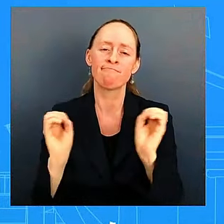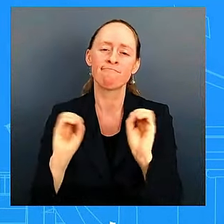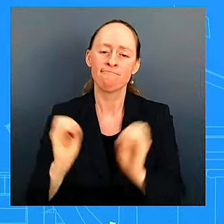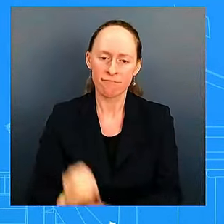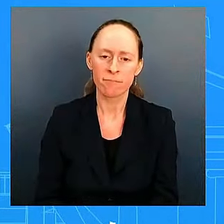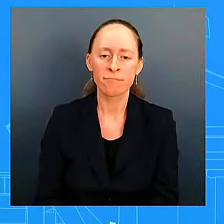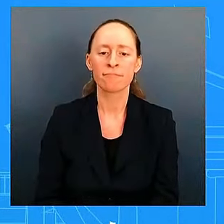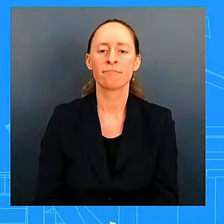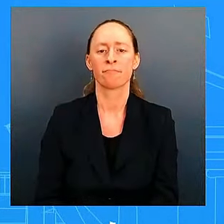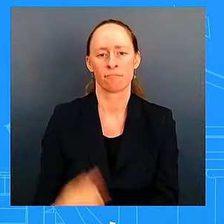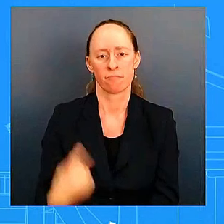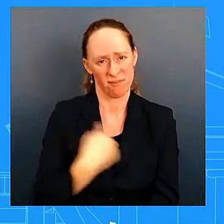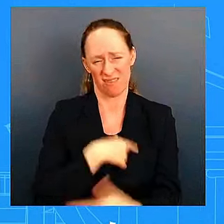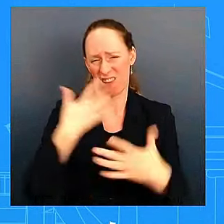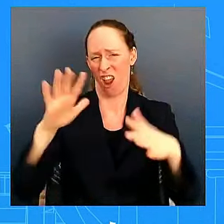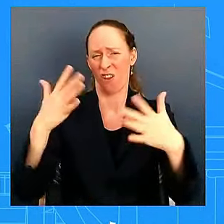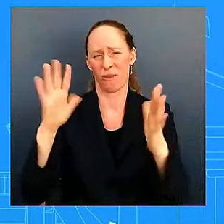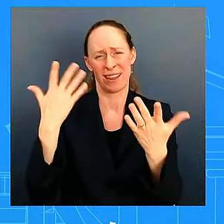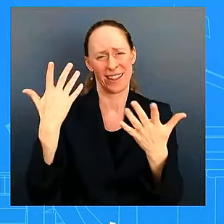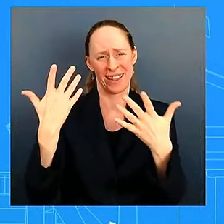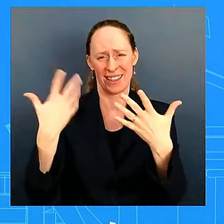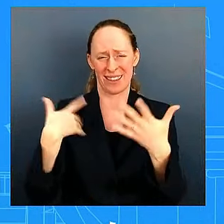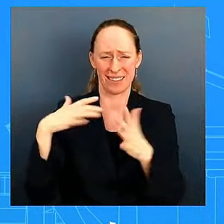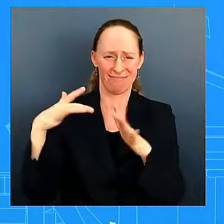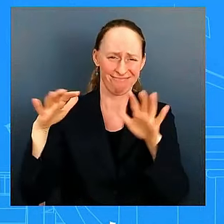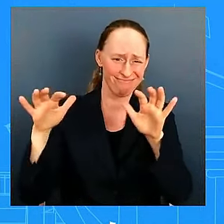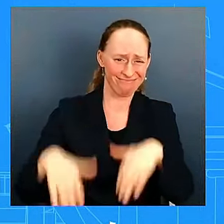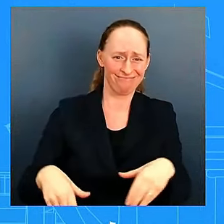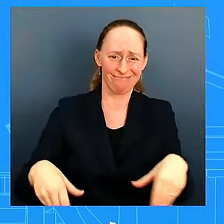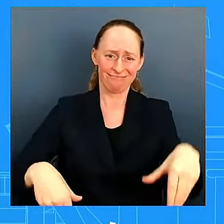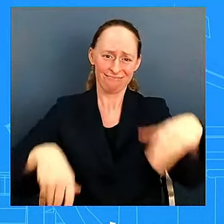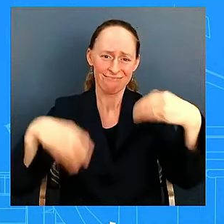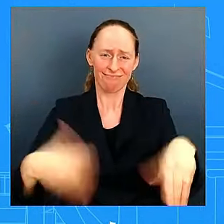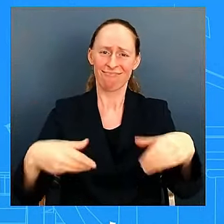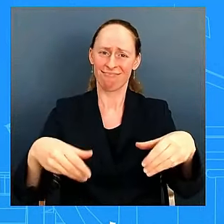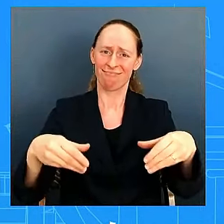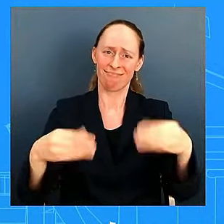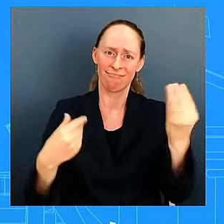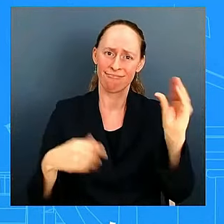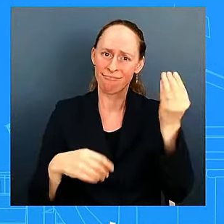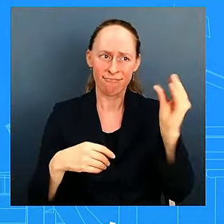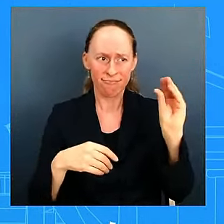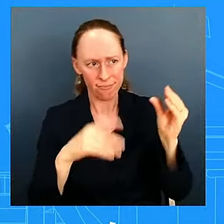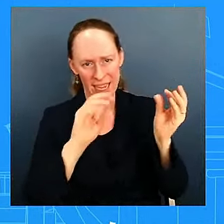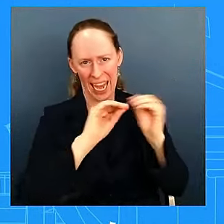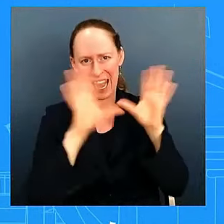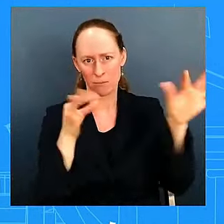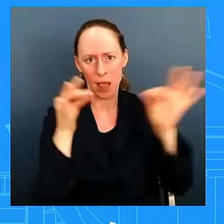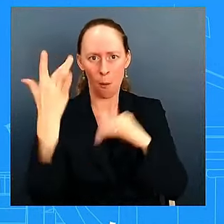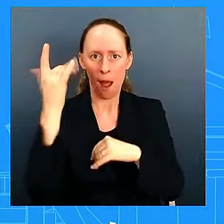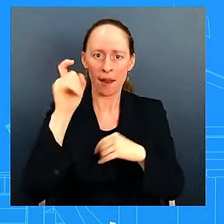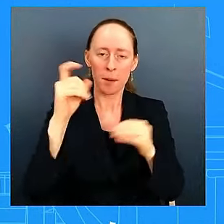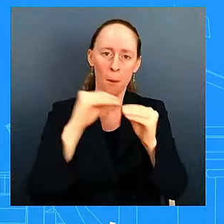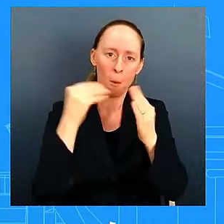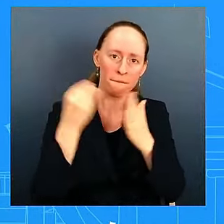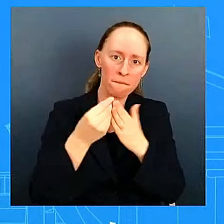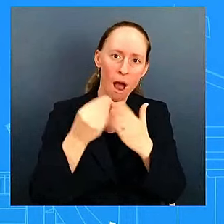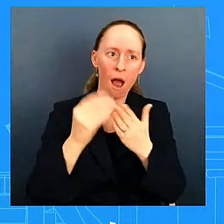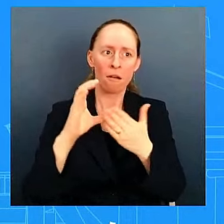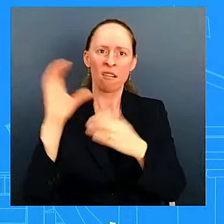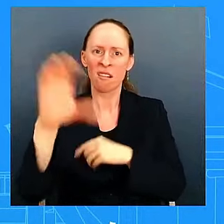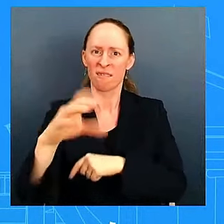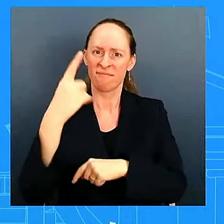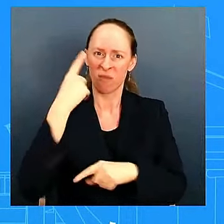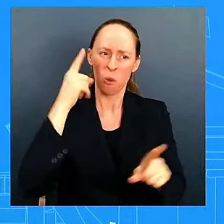requests on more additional funding uh for these types of emergencies to continue that and it didn't go through and we were certainly